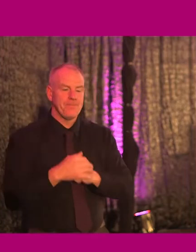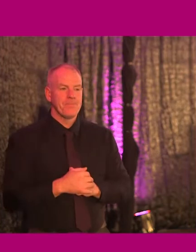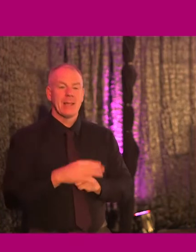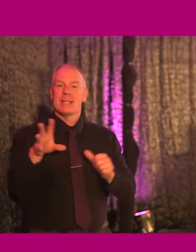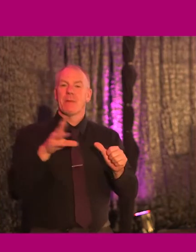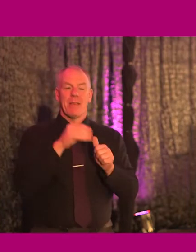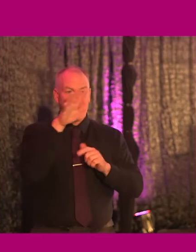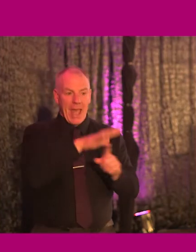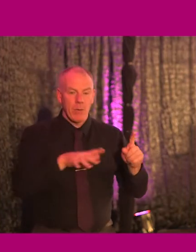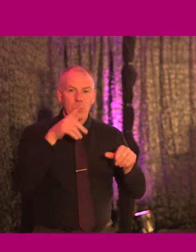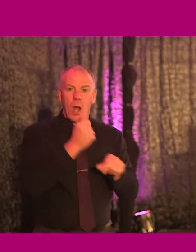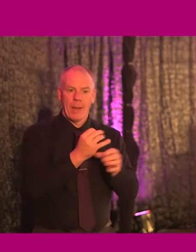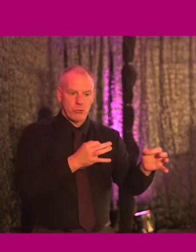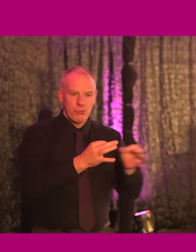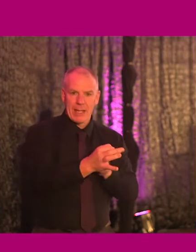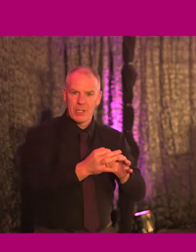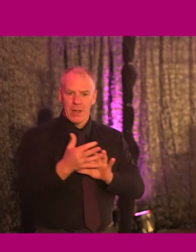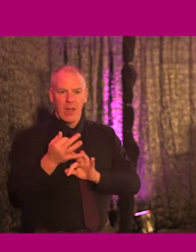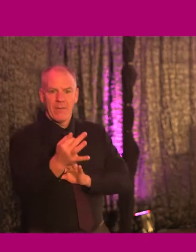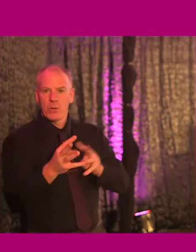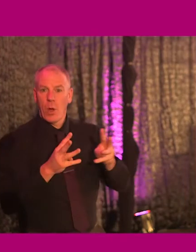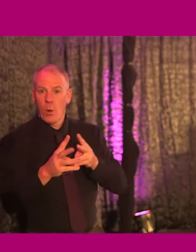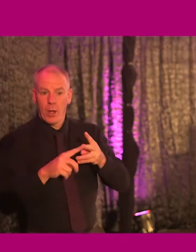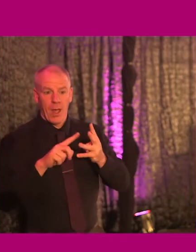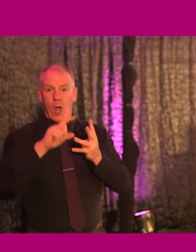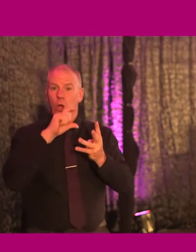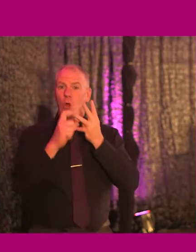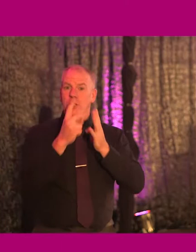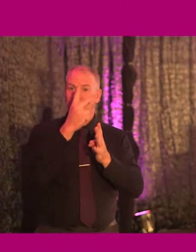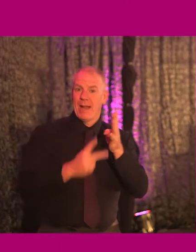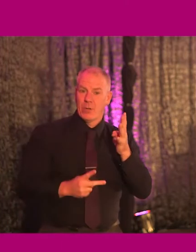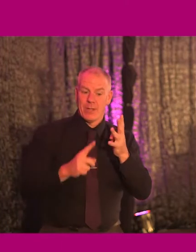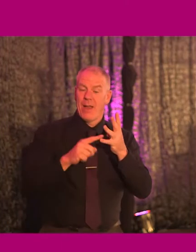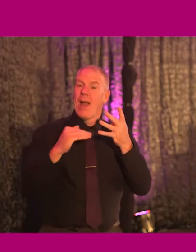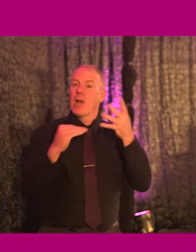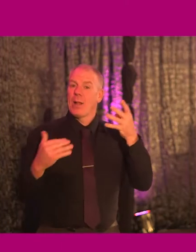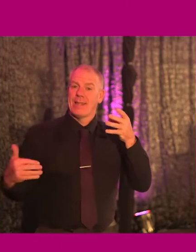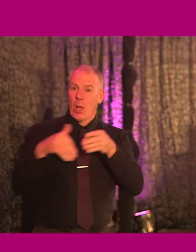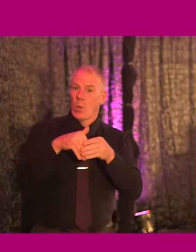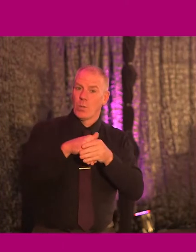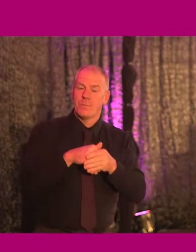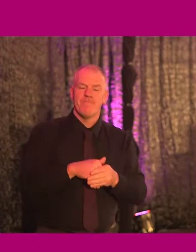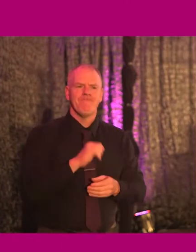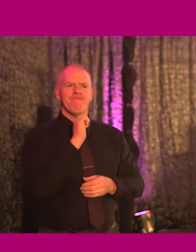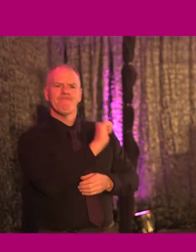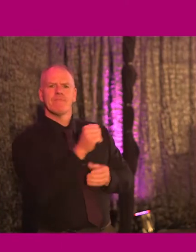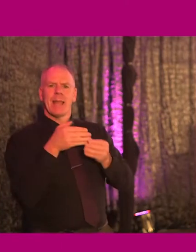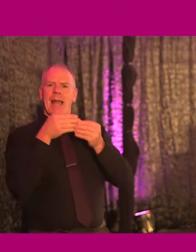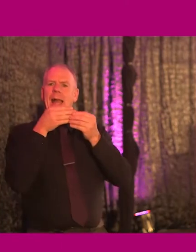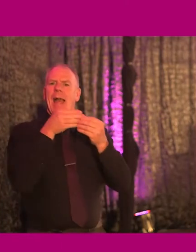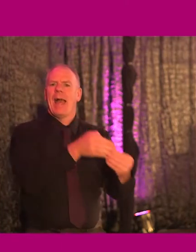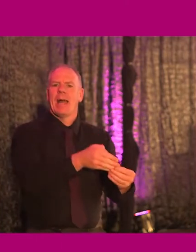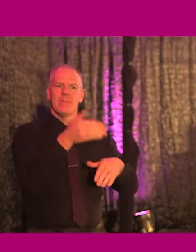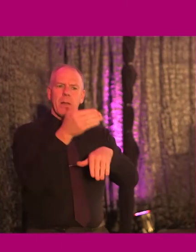strategy, future of work, culture and values and equality and inclusion. She's the head of the employee